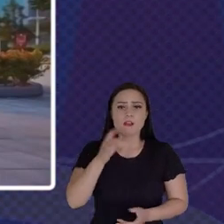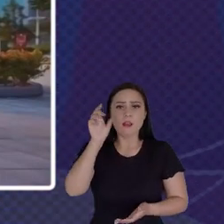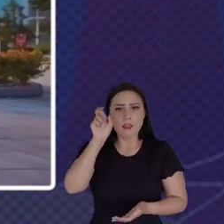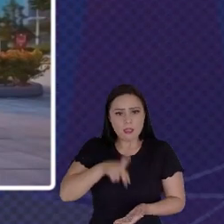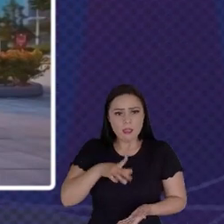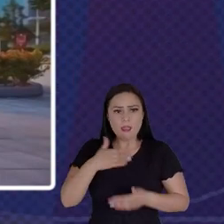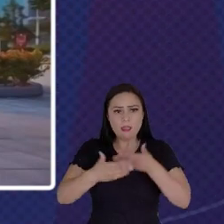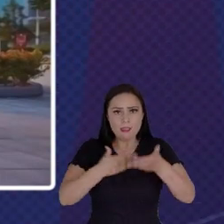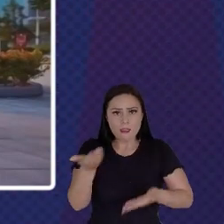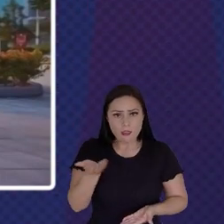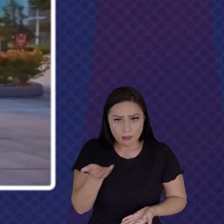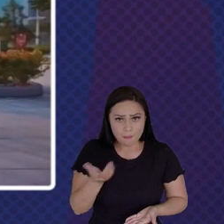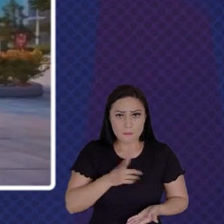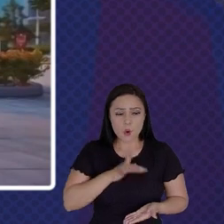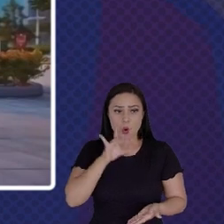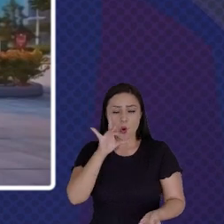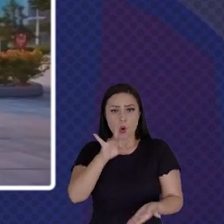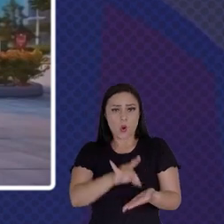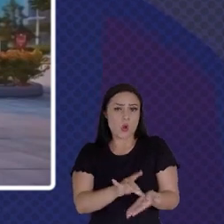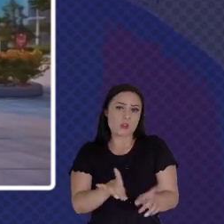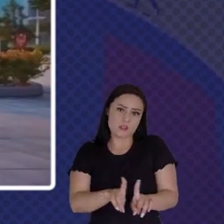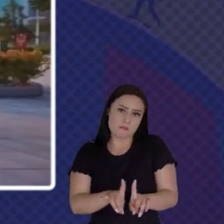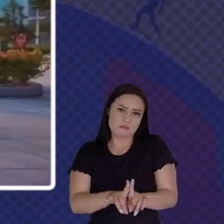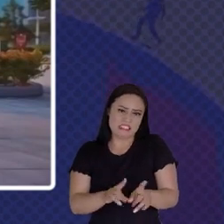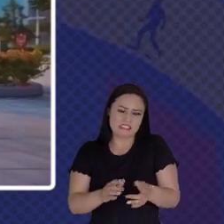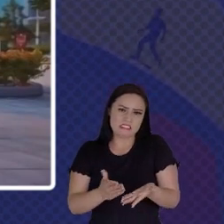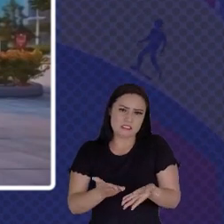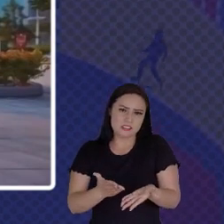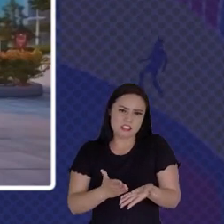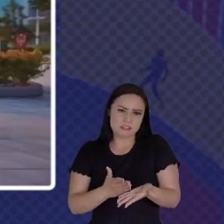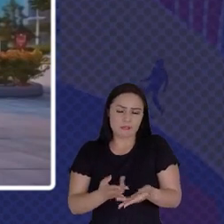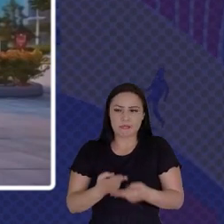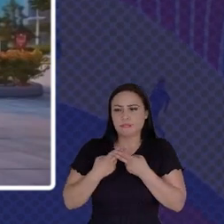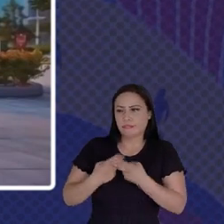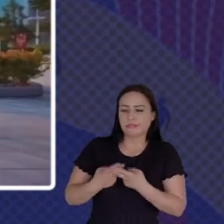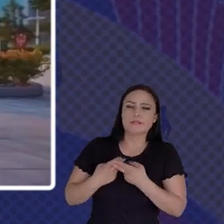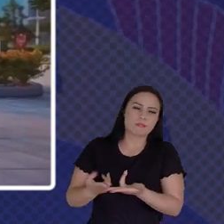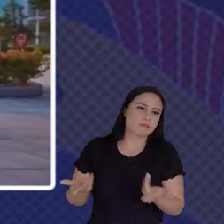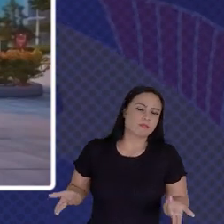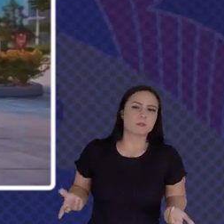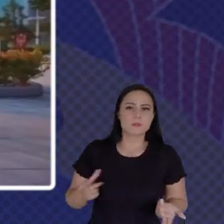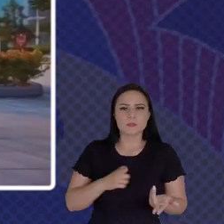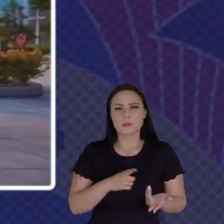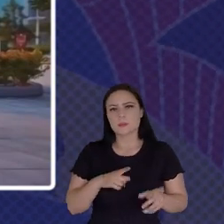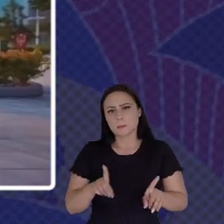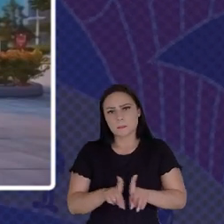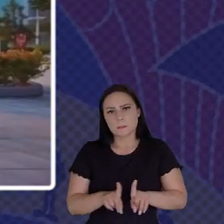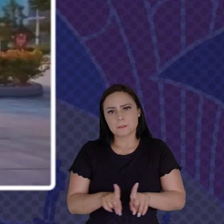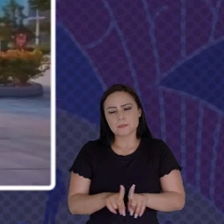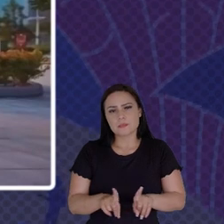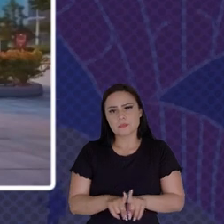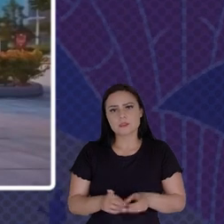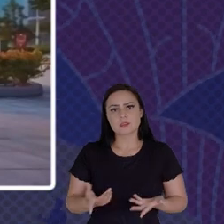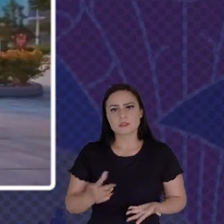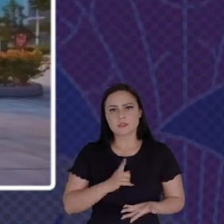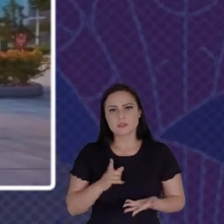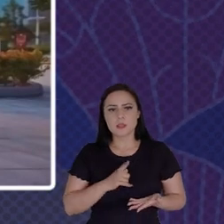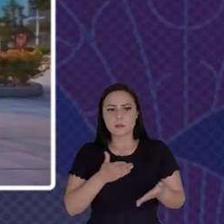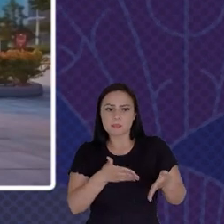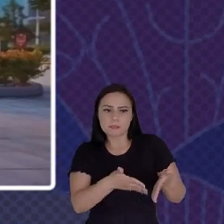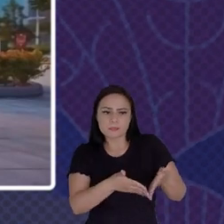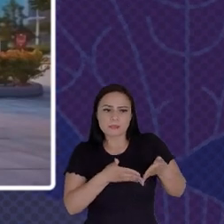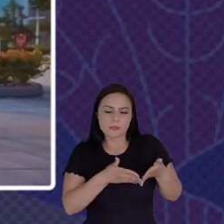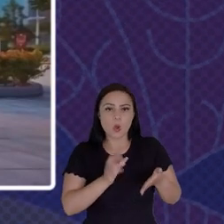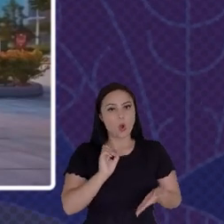Onerous And Boring Do We Want It To Be Demanding Or Do We Want It To Be As Positive An Experience As Possible